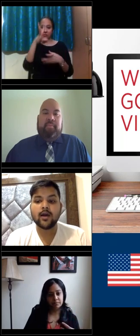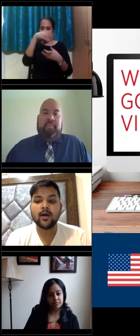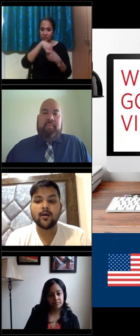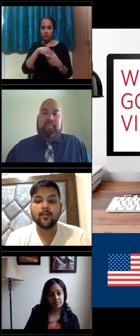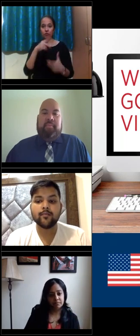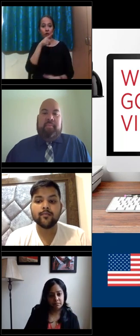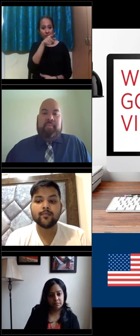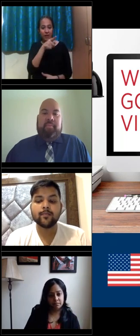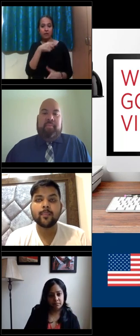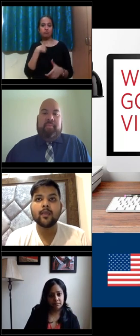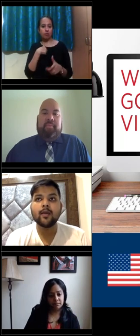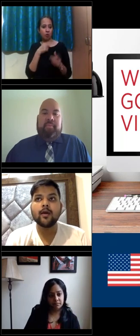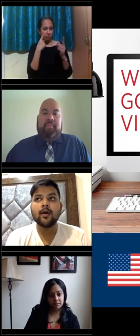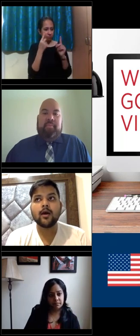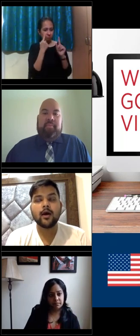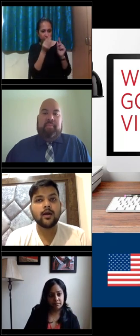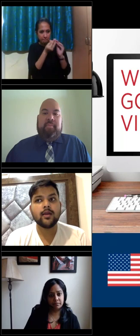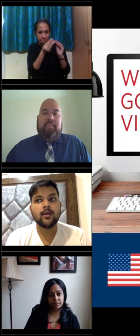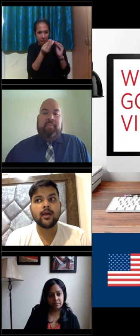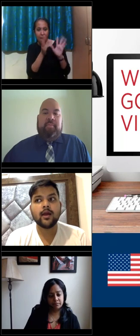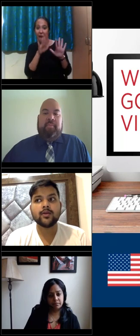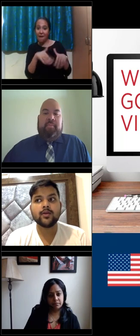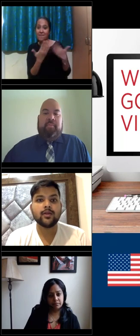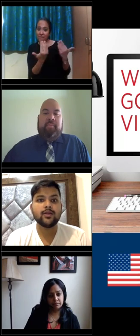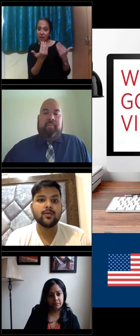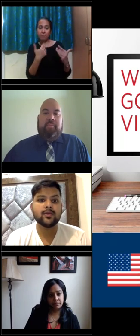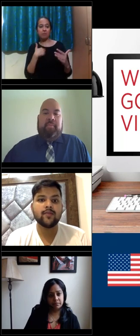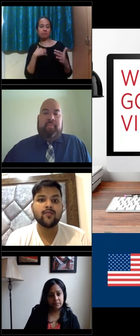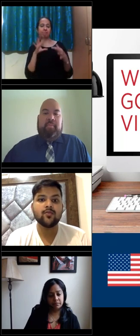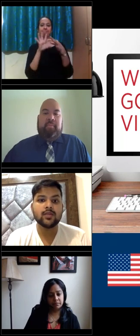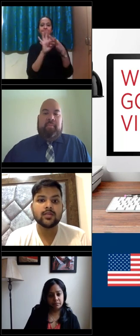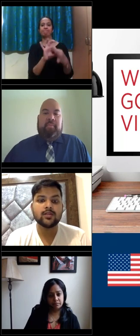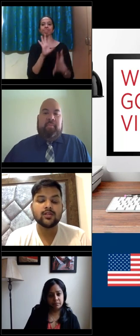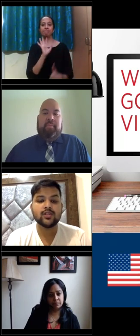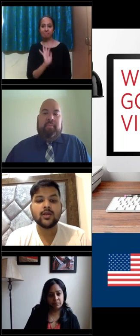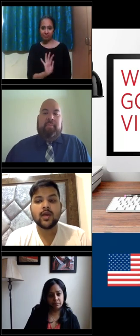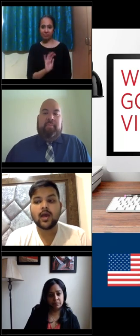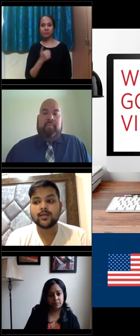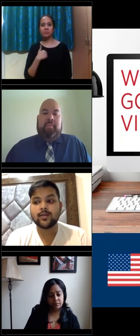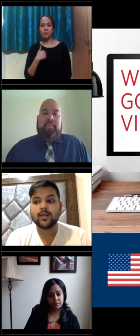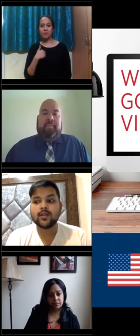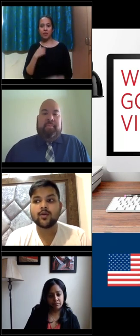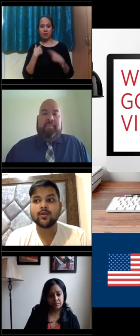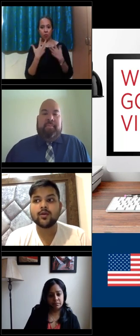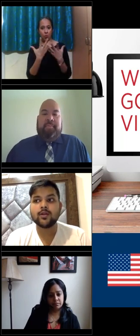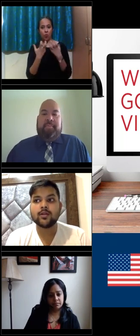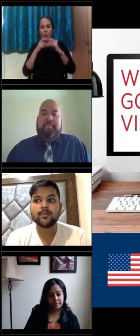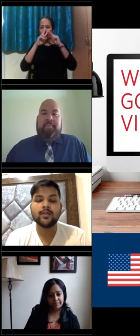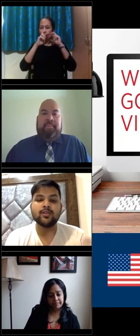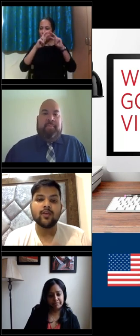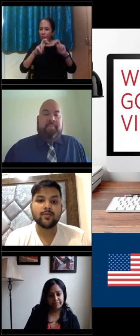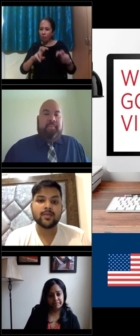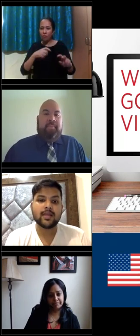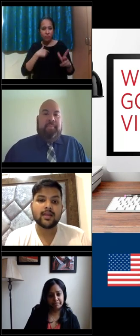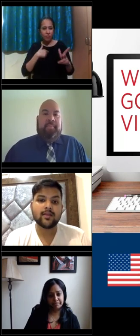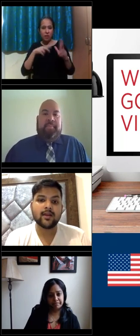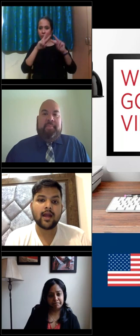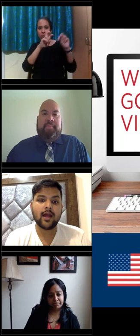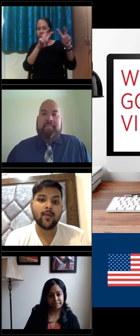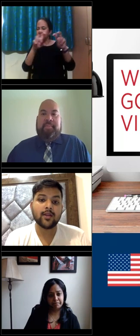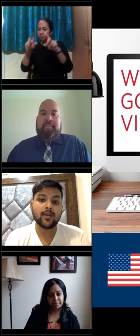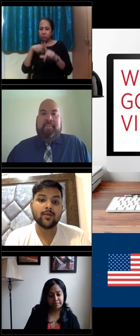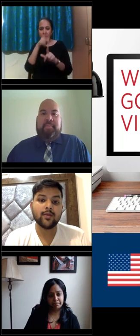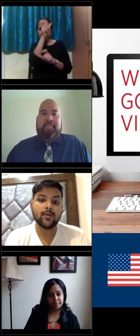that, um, I had to like do several research. And so I talked to the speech therapy